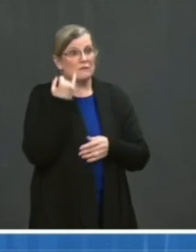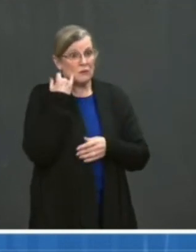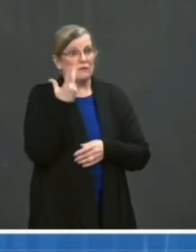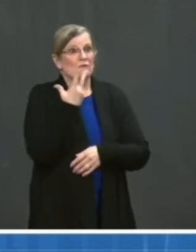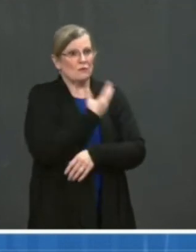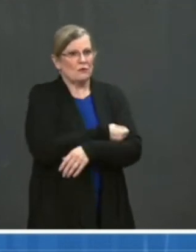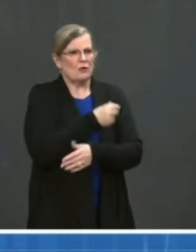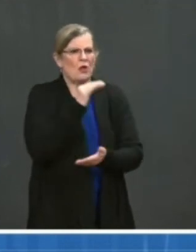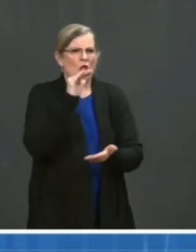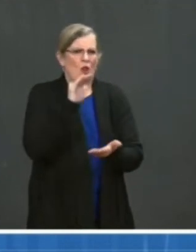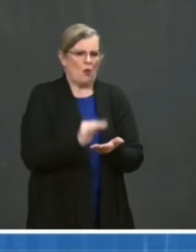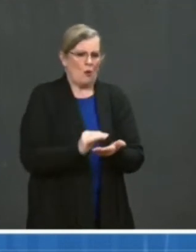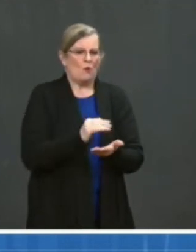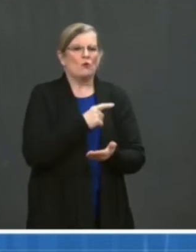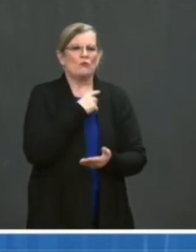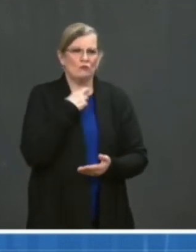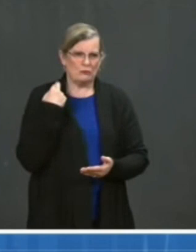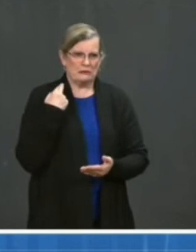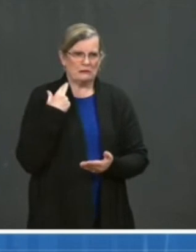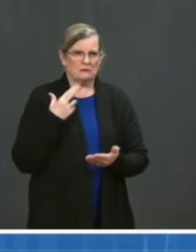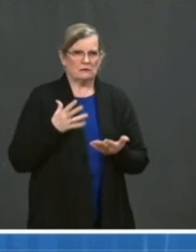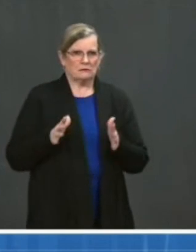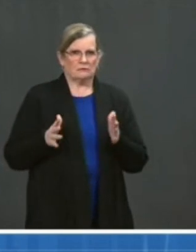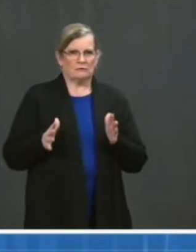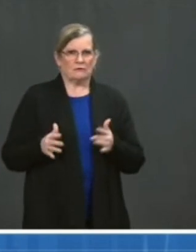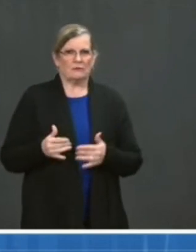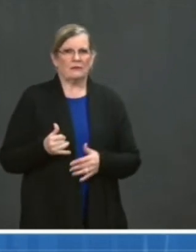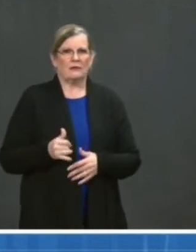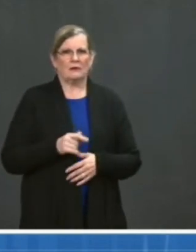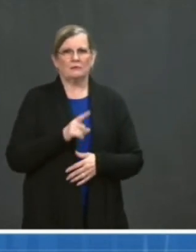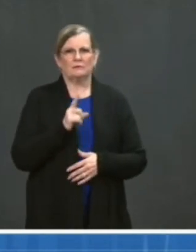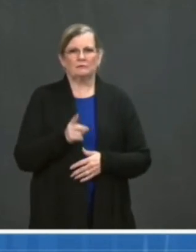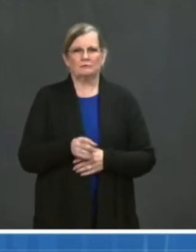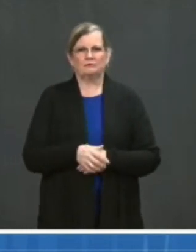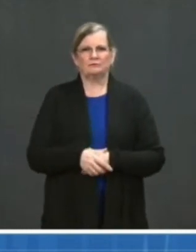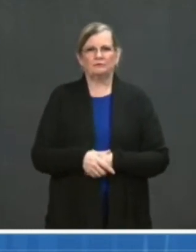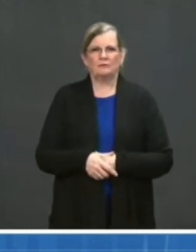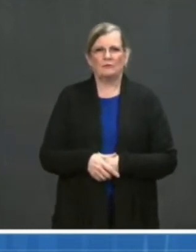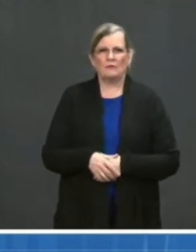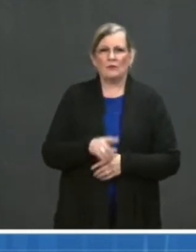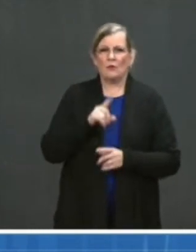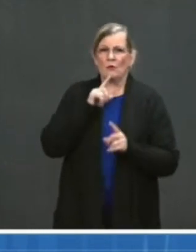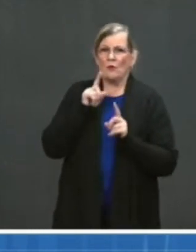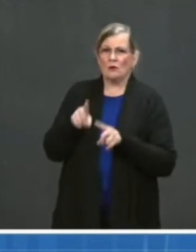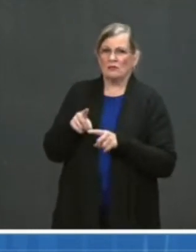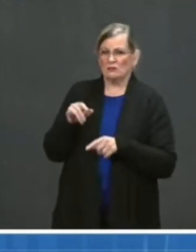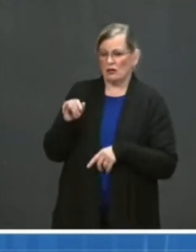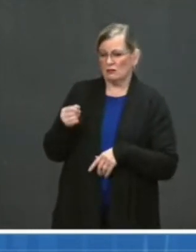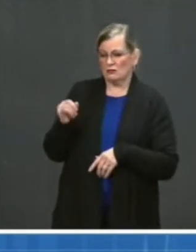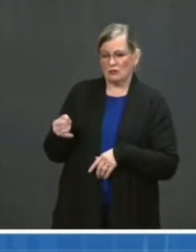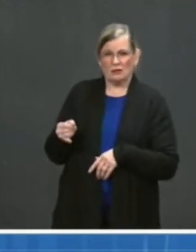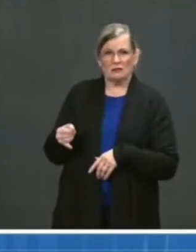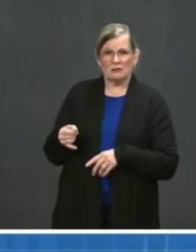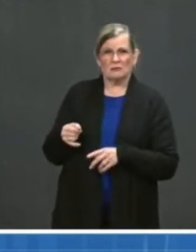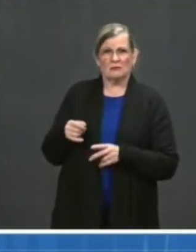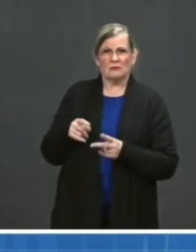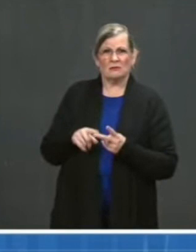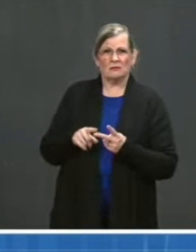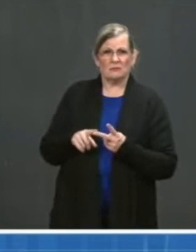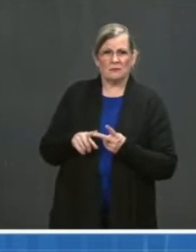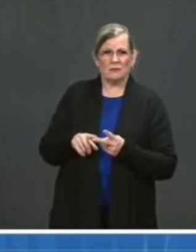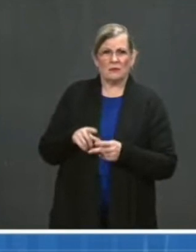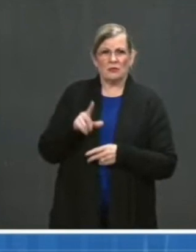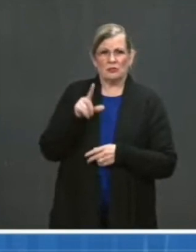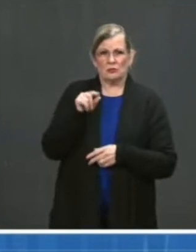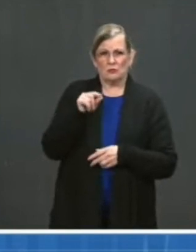On Johnson & Johnson, as you know, Josh, they delivered 20 million doses by the end of March. The company has